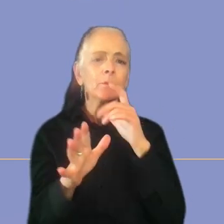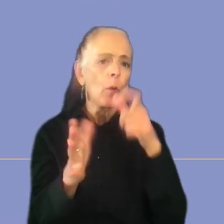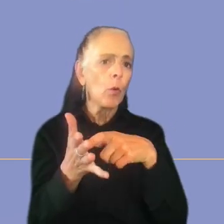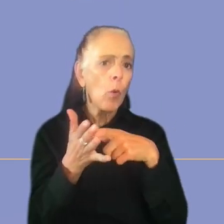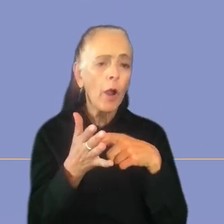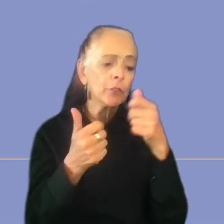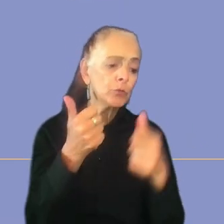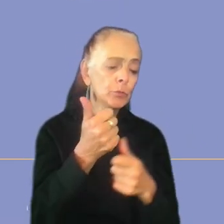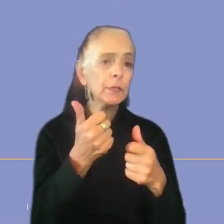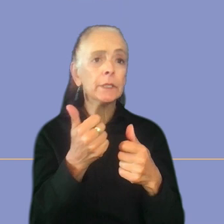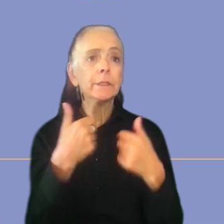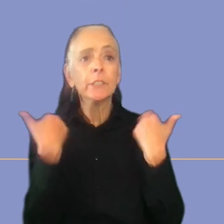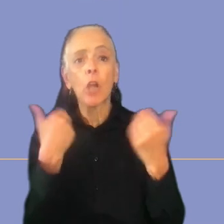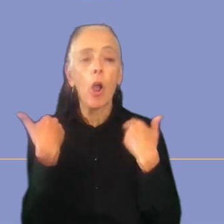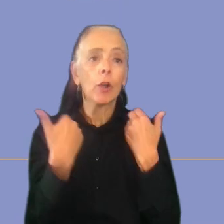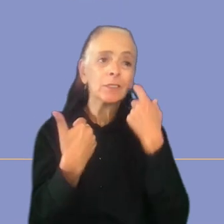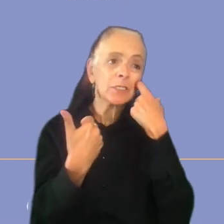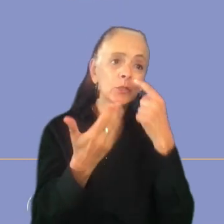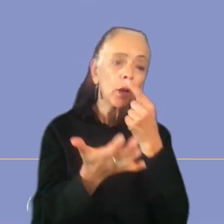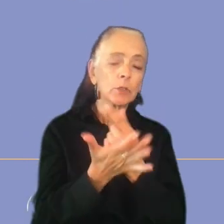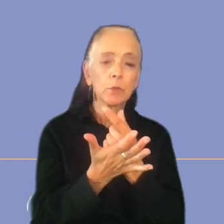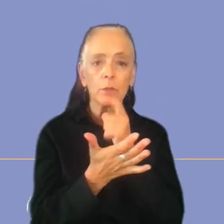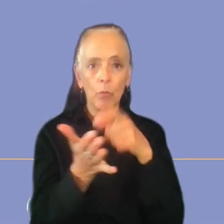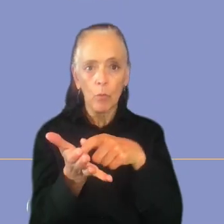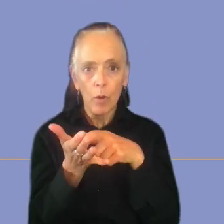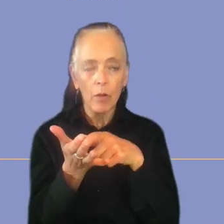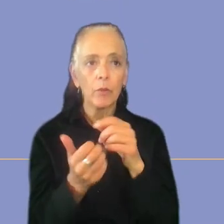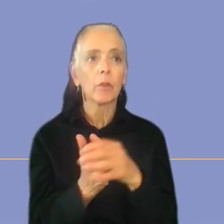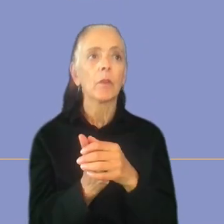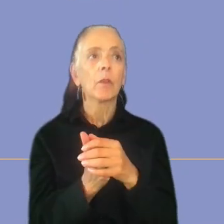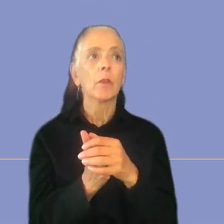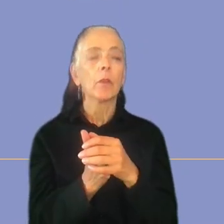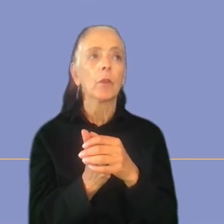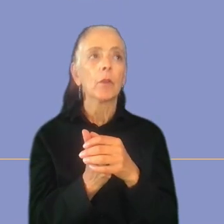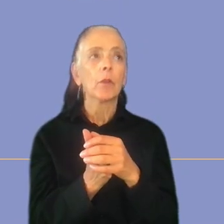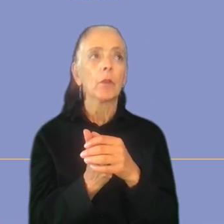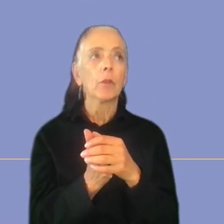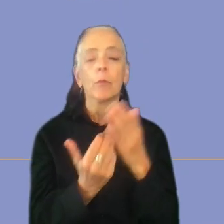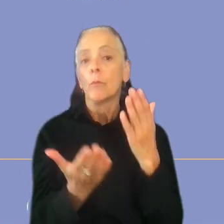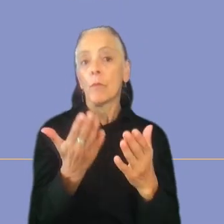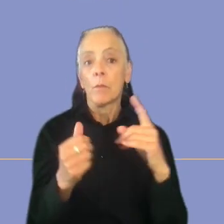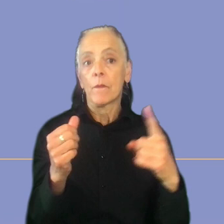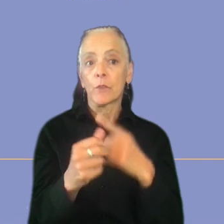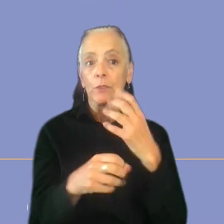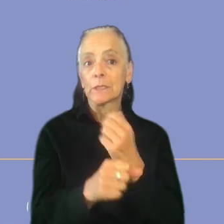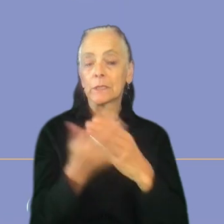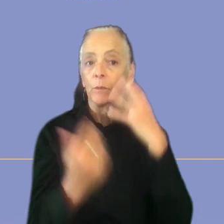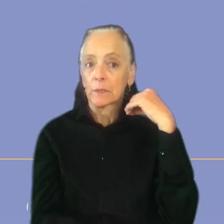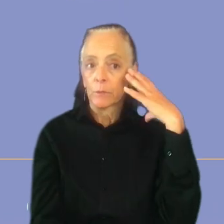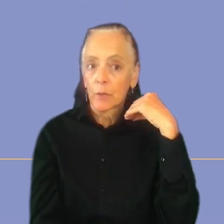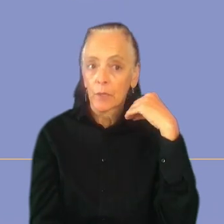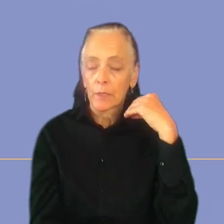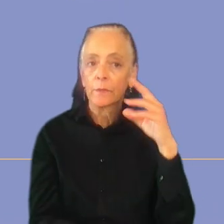or young graduate. So something that could be a good idea is to first then get some experience